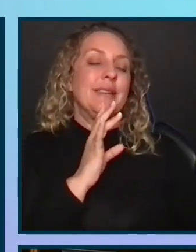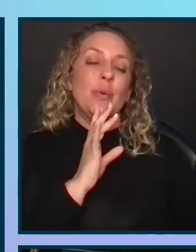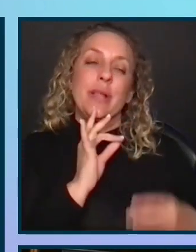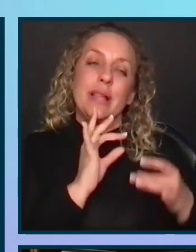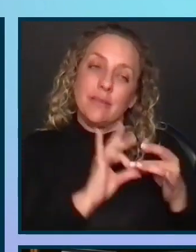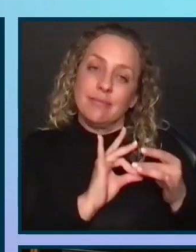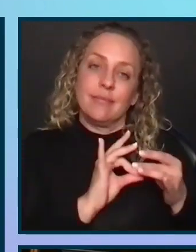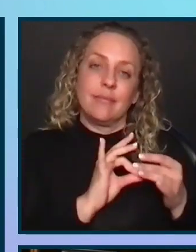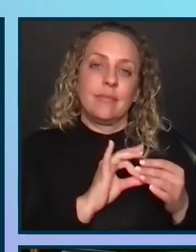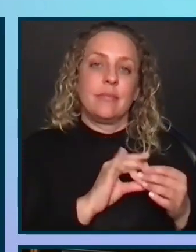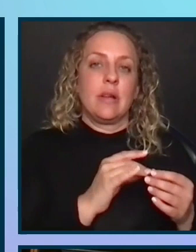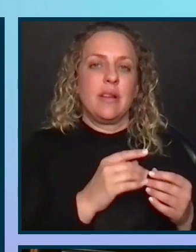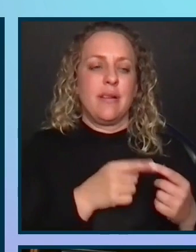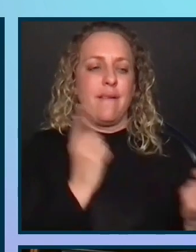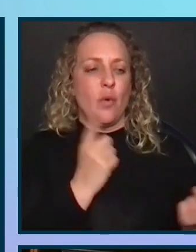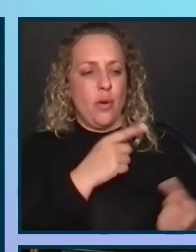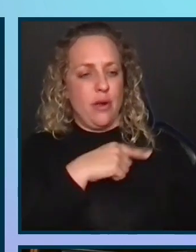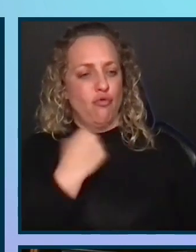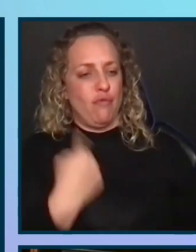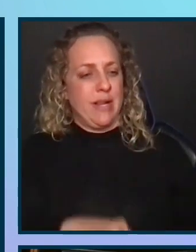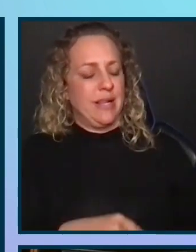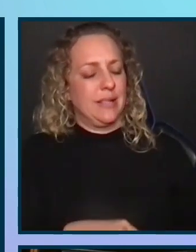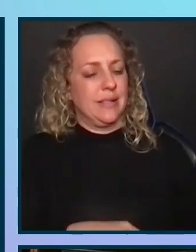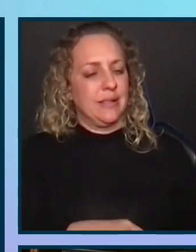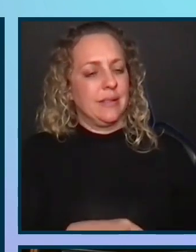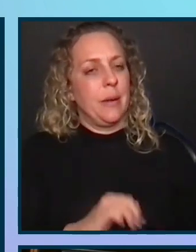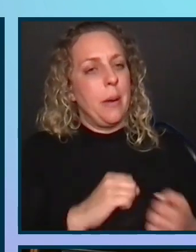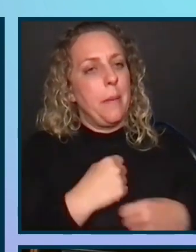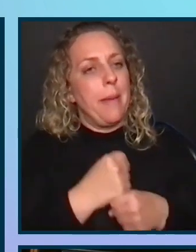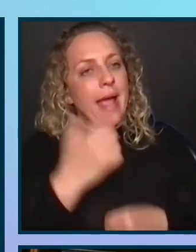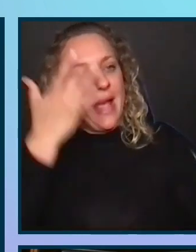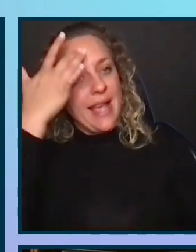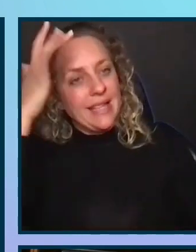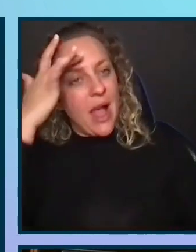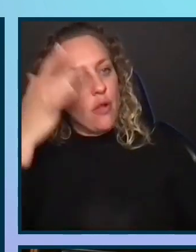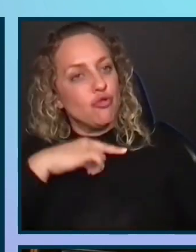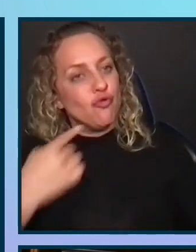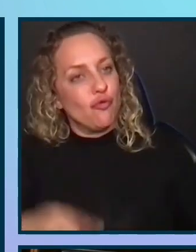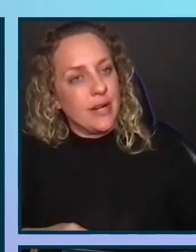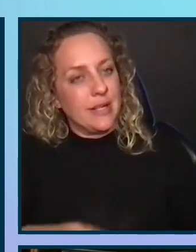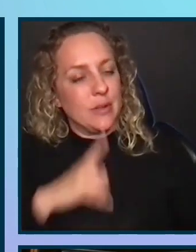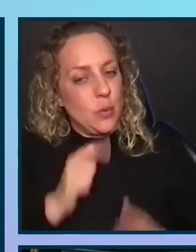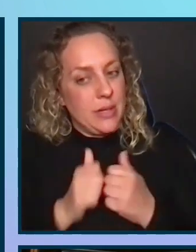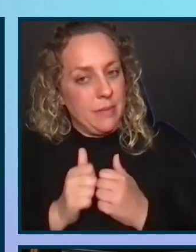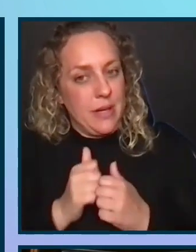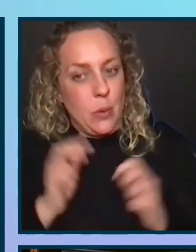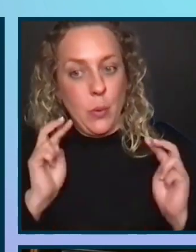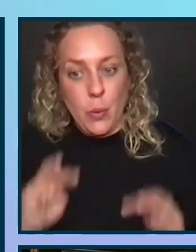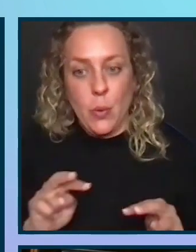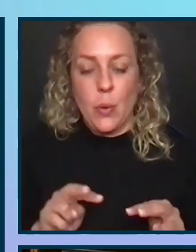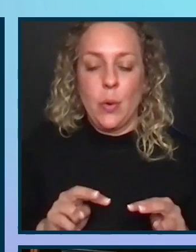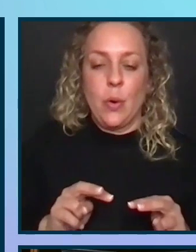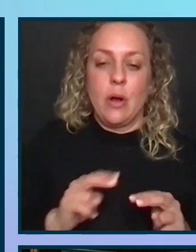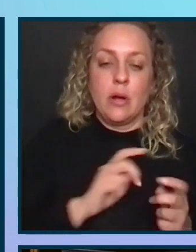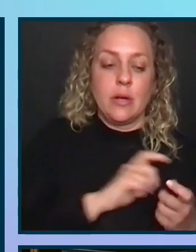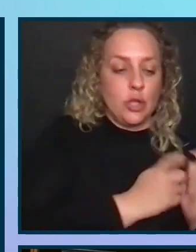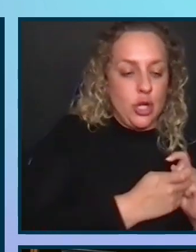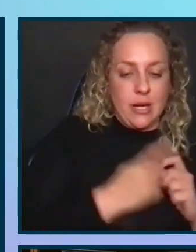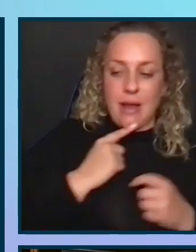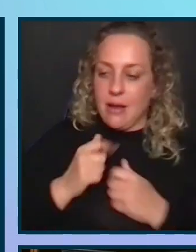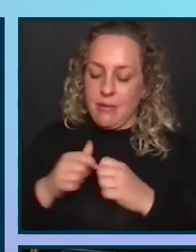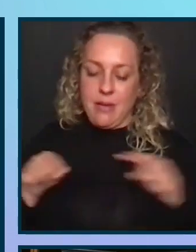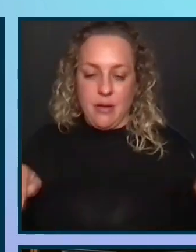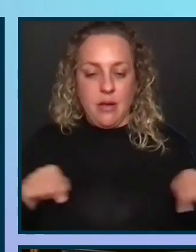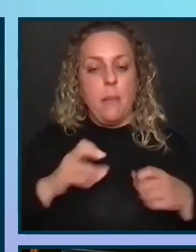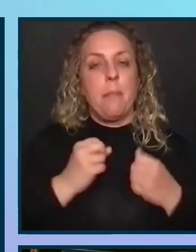avoid risk, take intelligent risks. It'll give you a competitive edge. Change and risk management go hand in hand. Many organizations